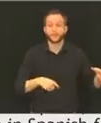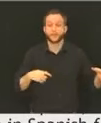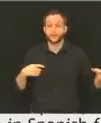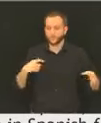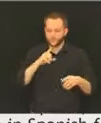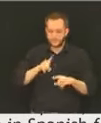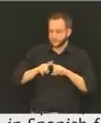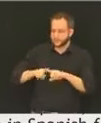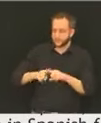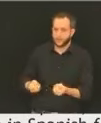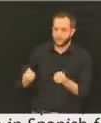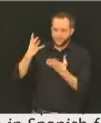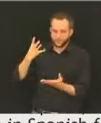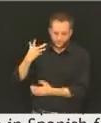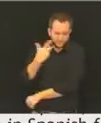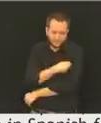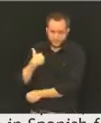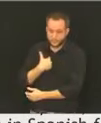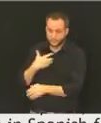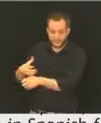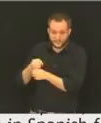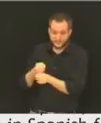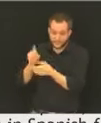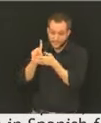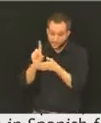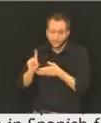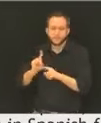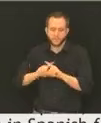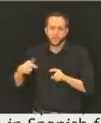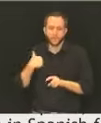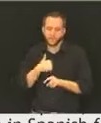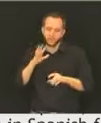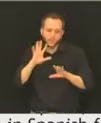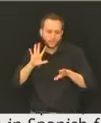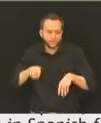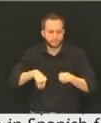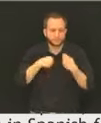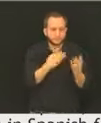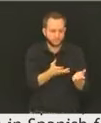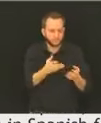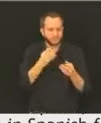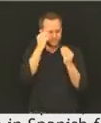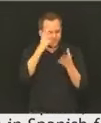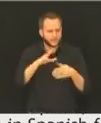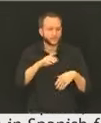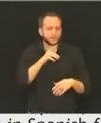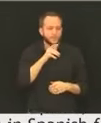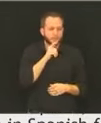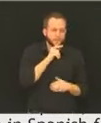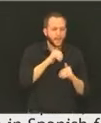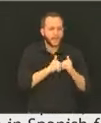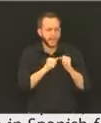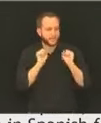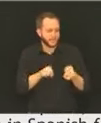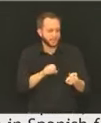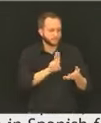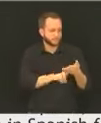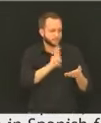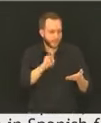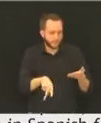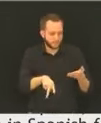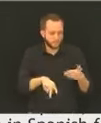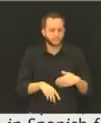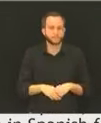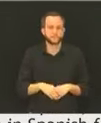would provide information on how to register and who can register. We will follow up with information by